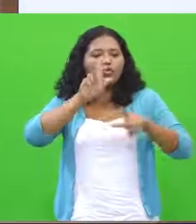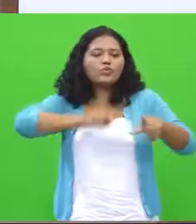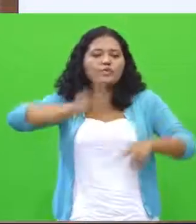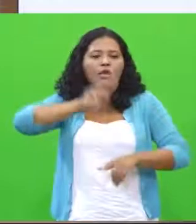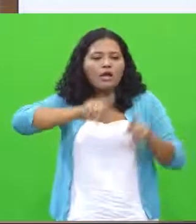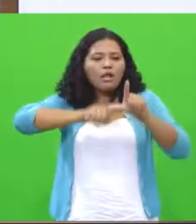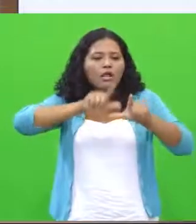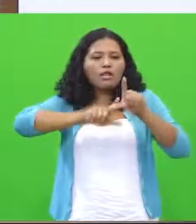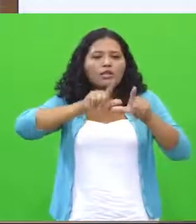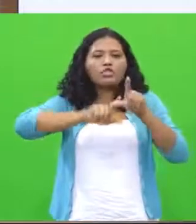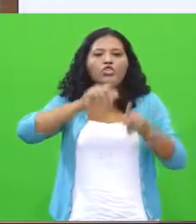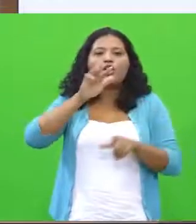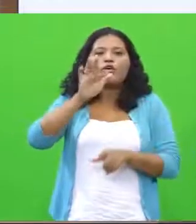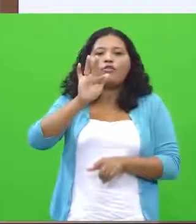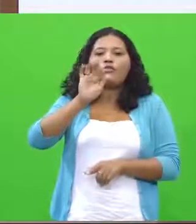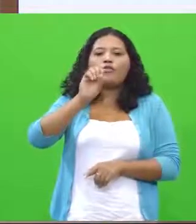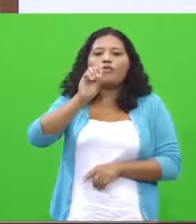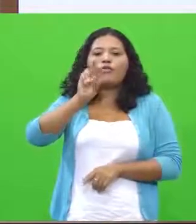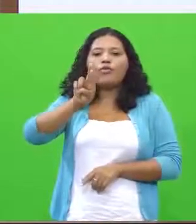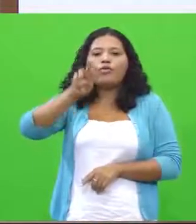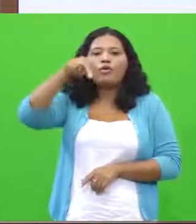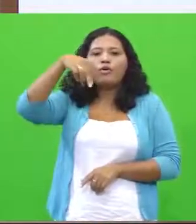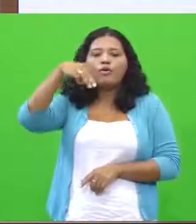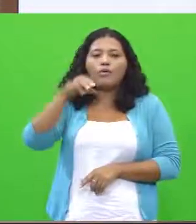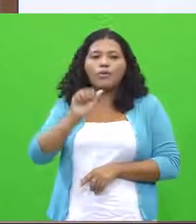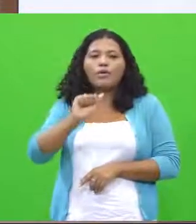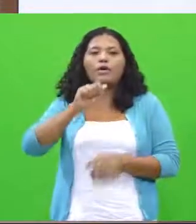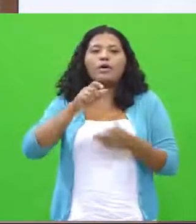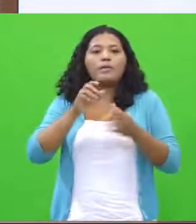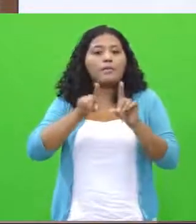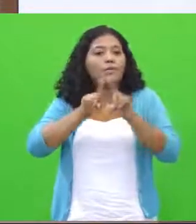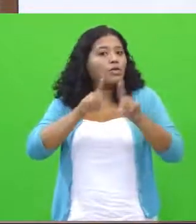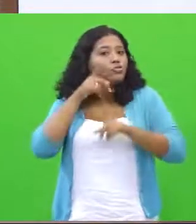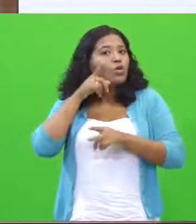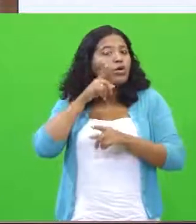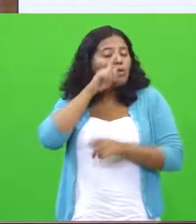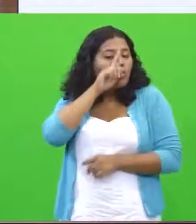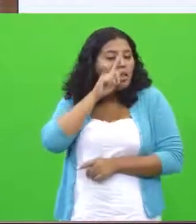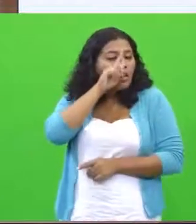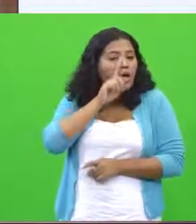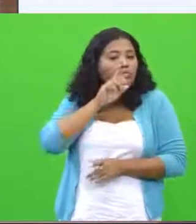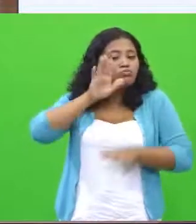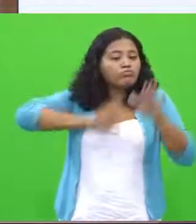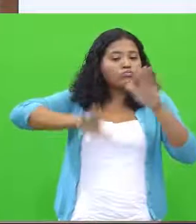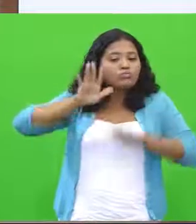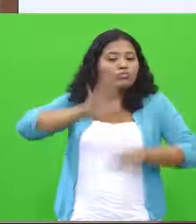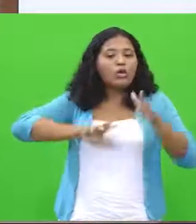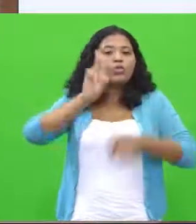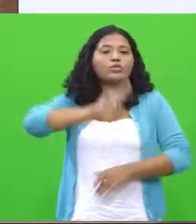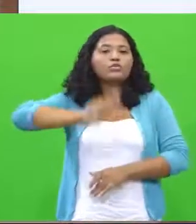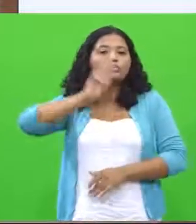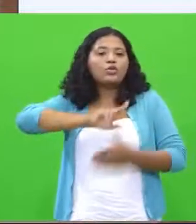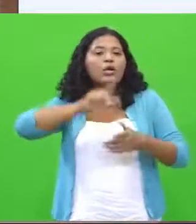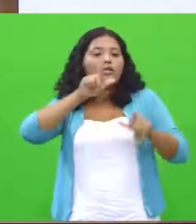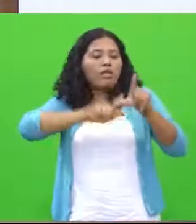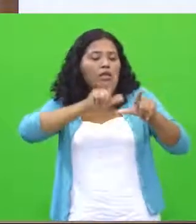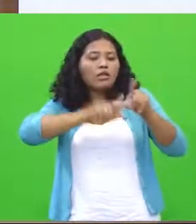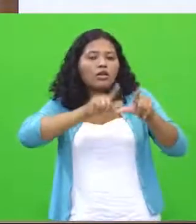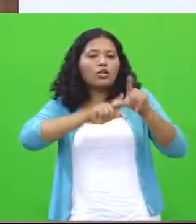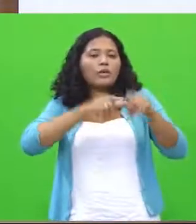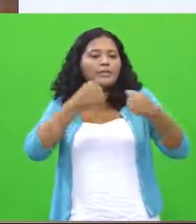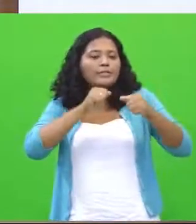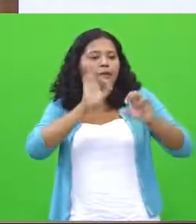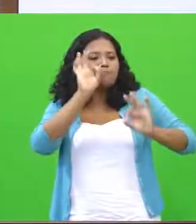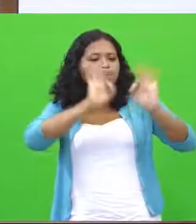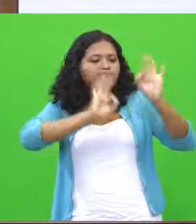always be careful to take care of that this caligraphy is perfectly legible